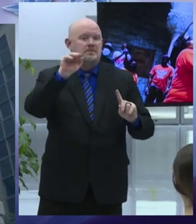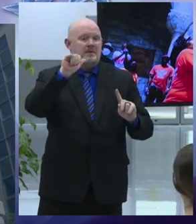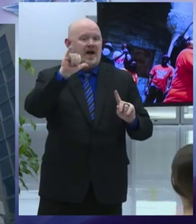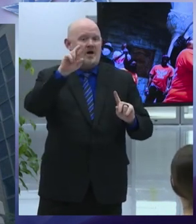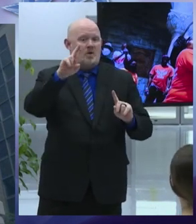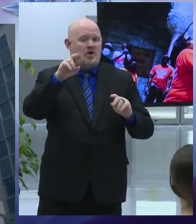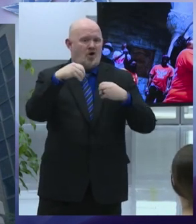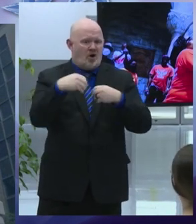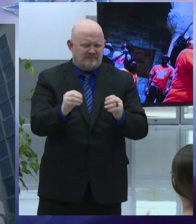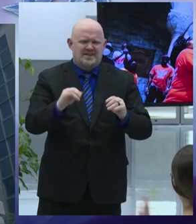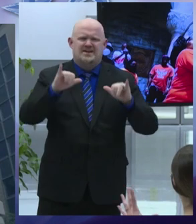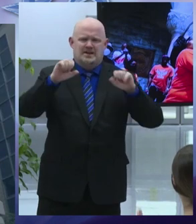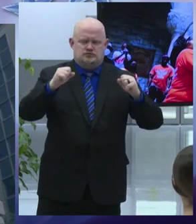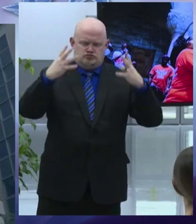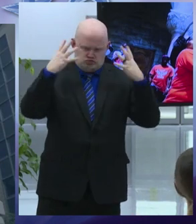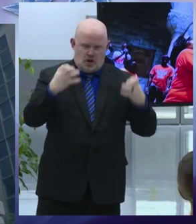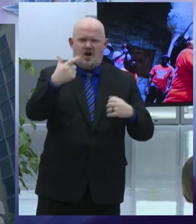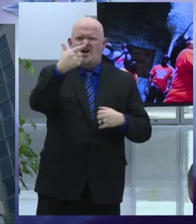efforts